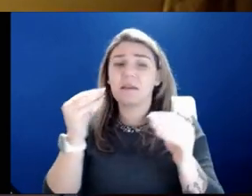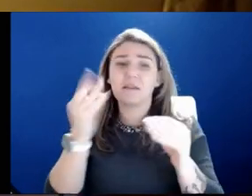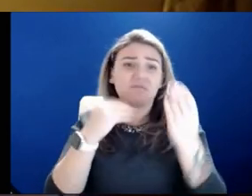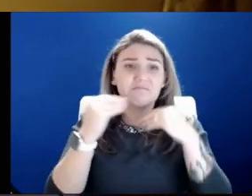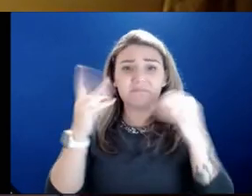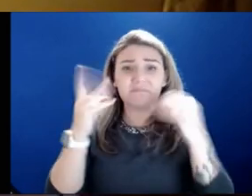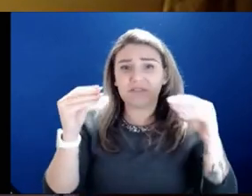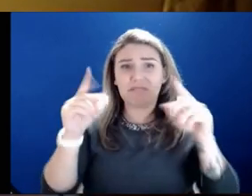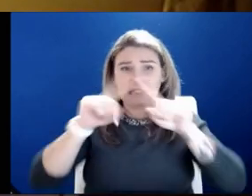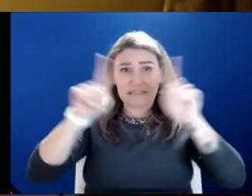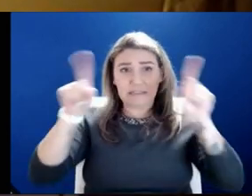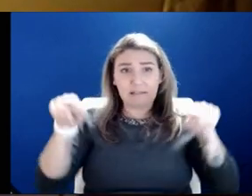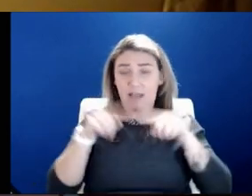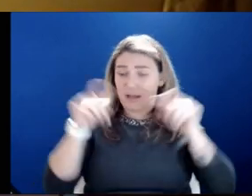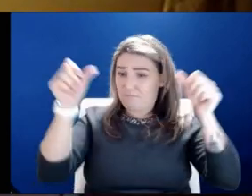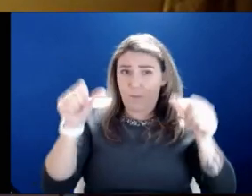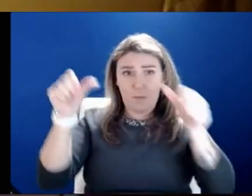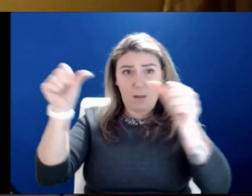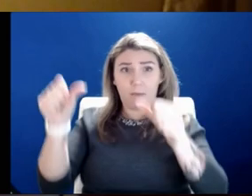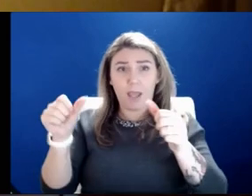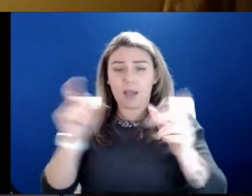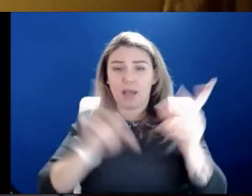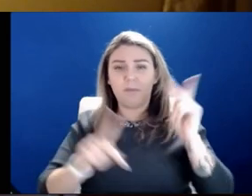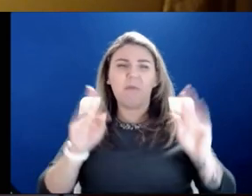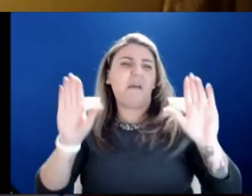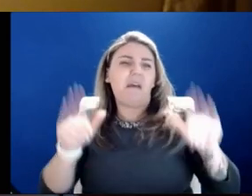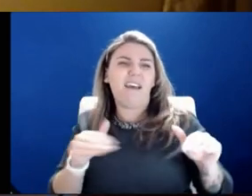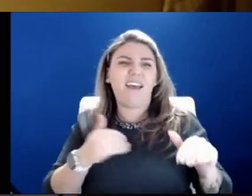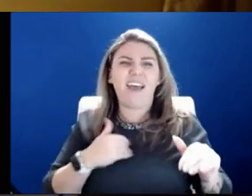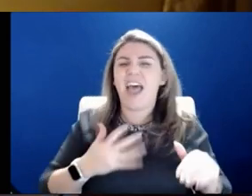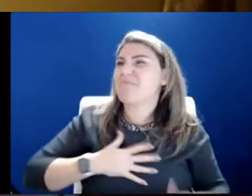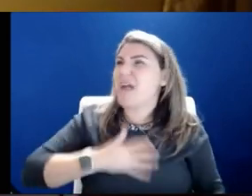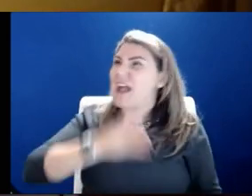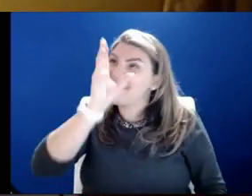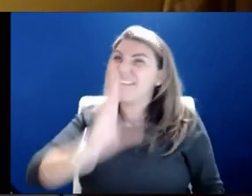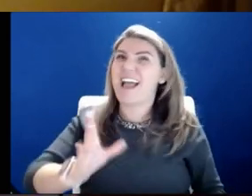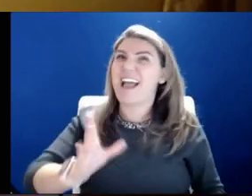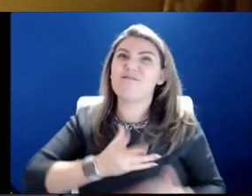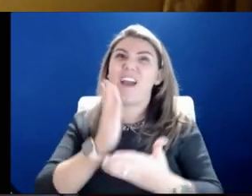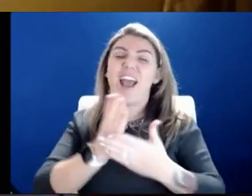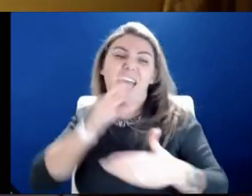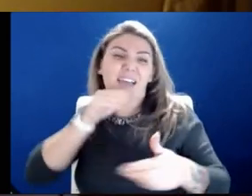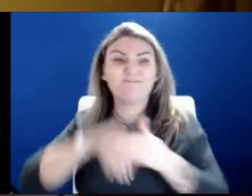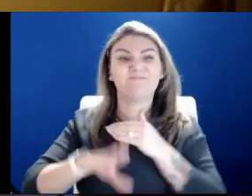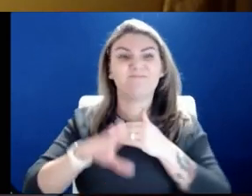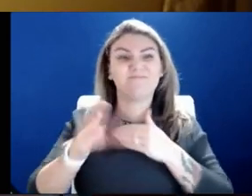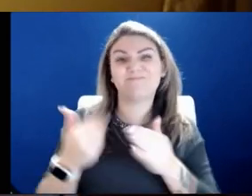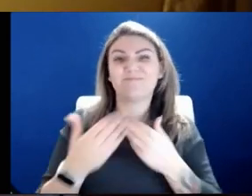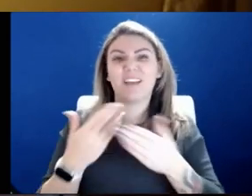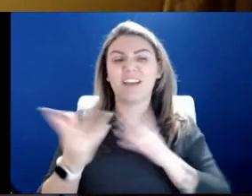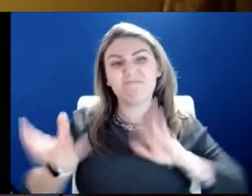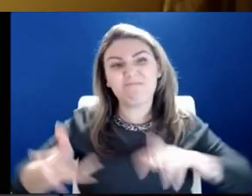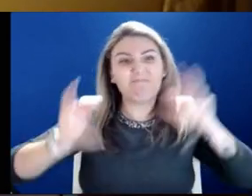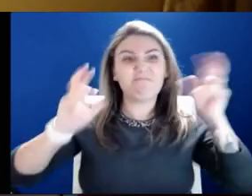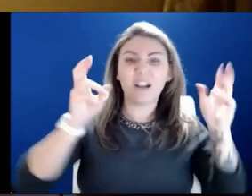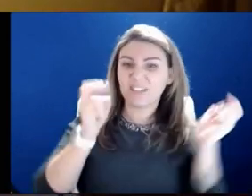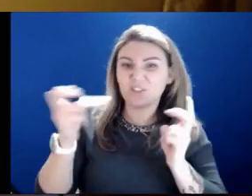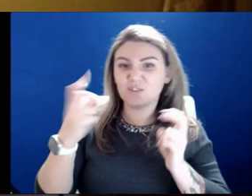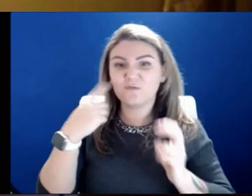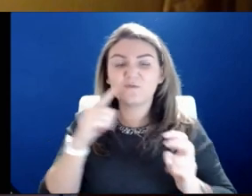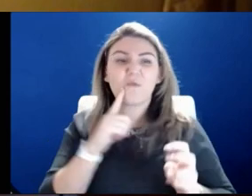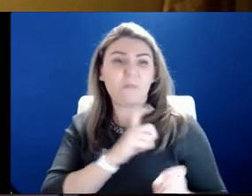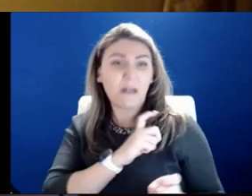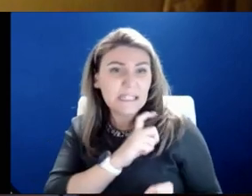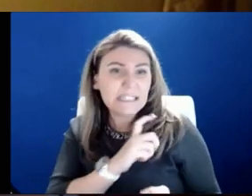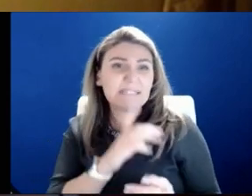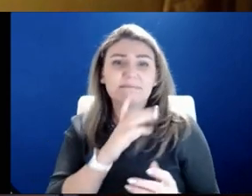sign up, they'll do any number of things. And people just think they have a God given right to enter however they want and create issues for law enforcement, create issues